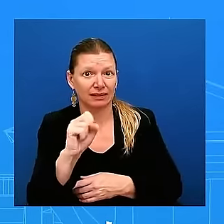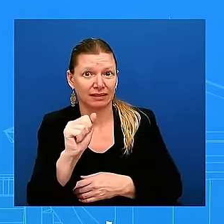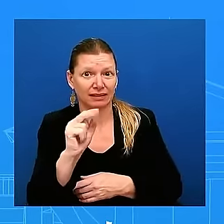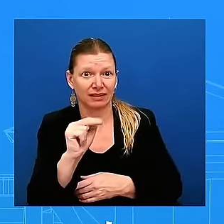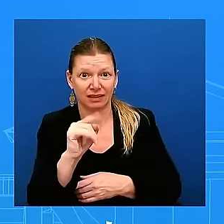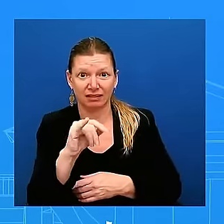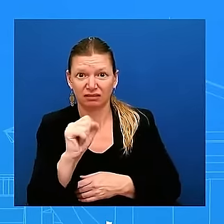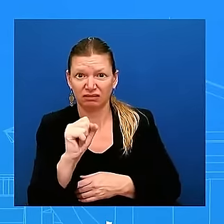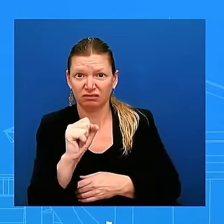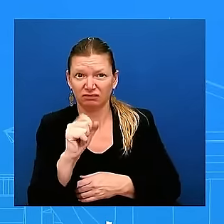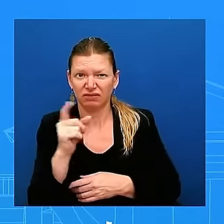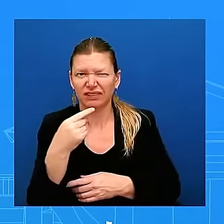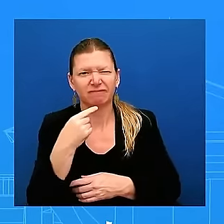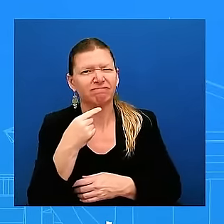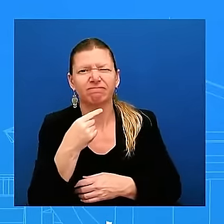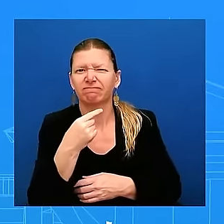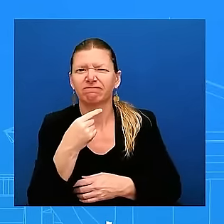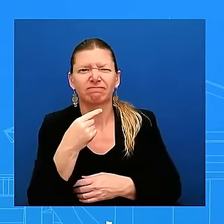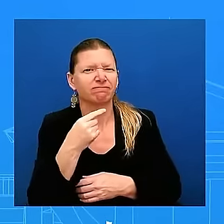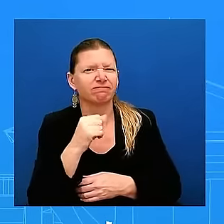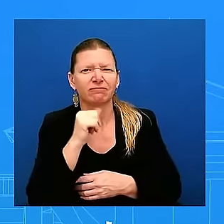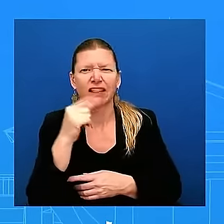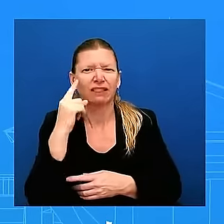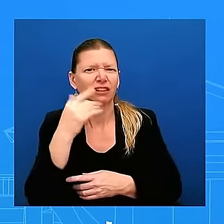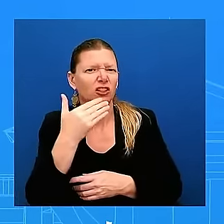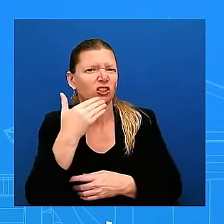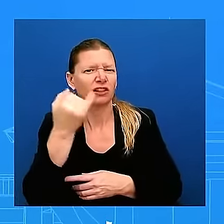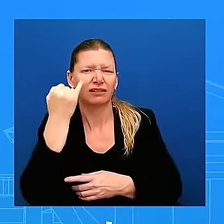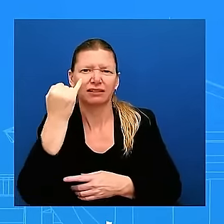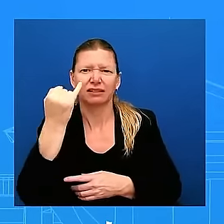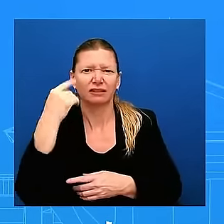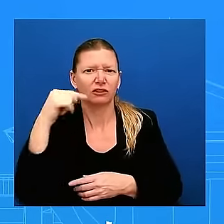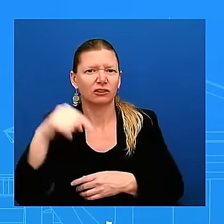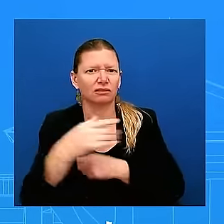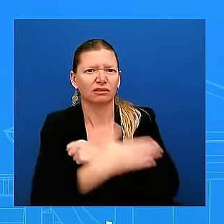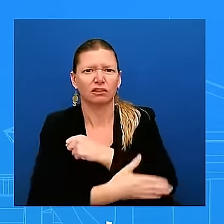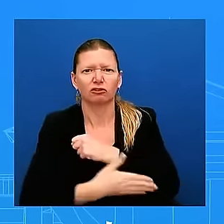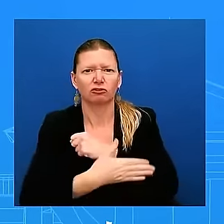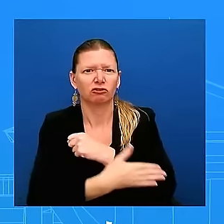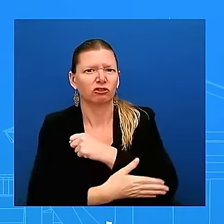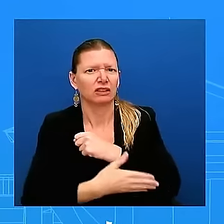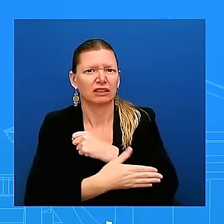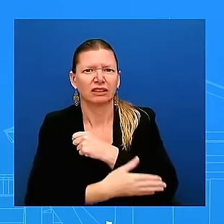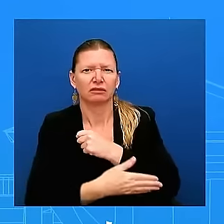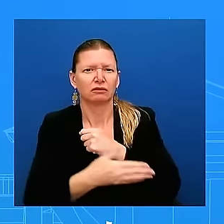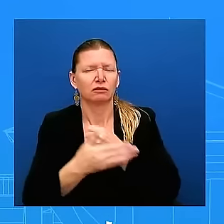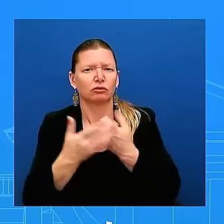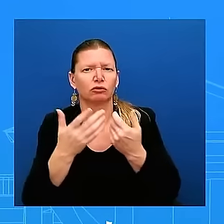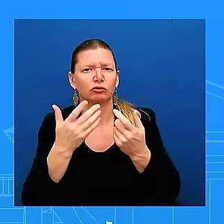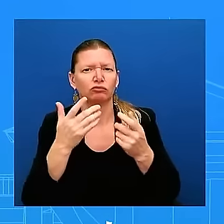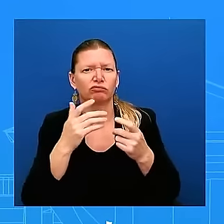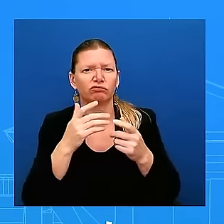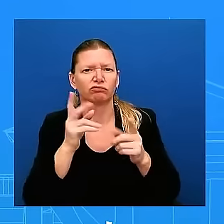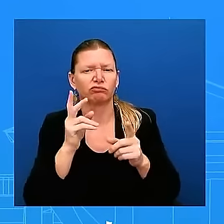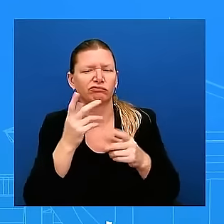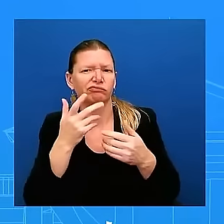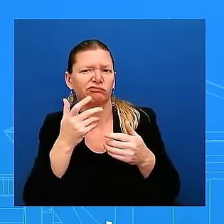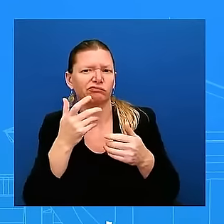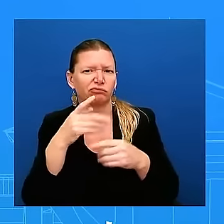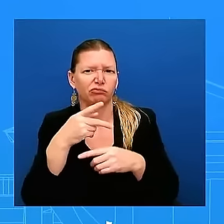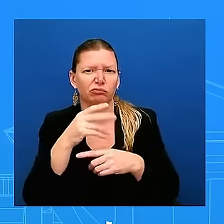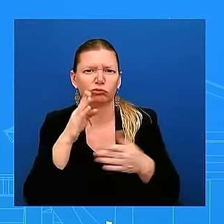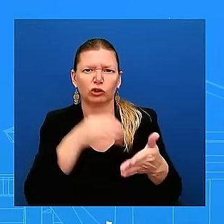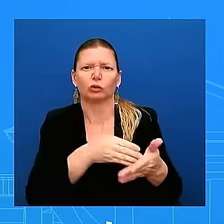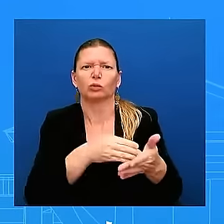also handle the alleged assassination attempt against him what's the white house view on that he wants to open a state